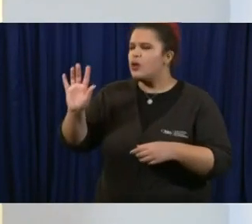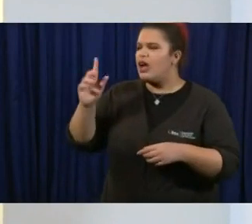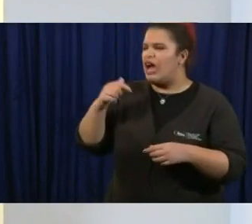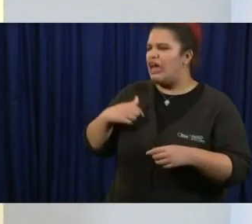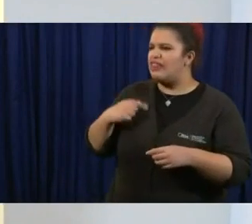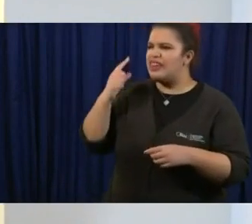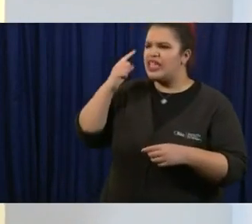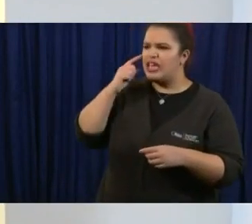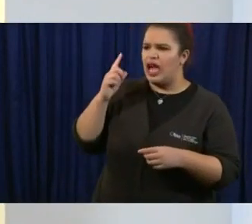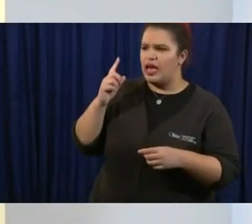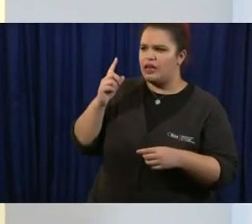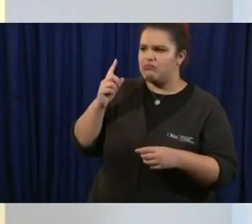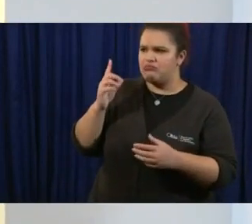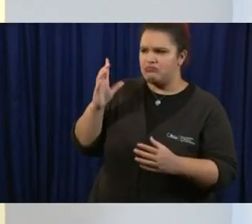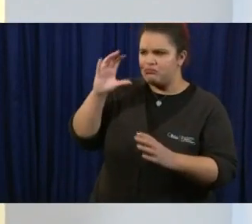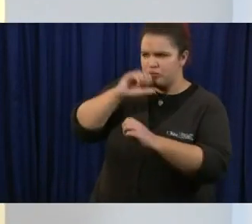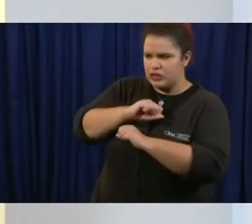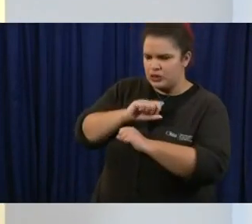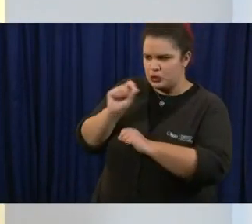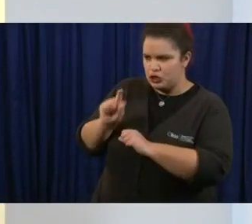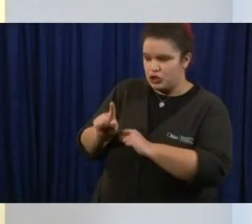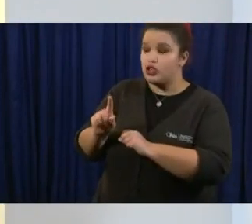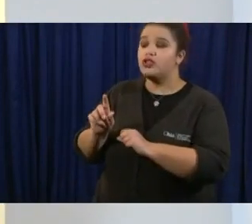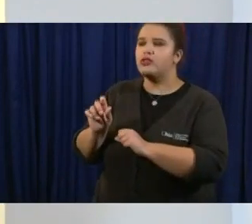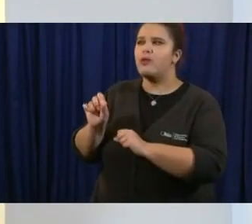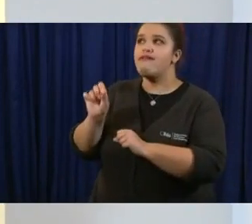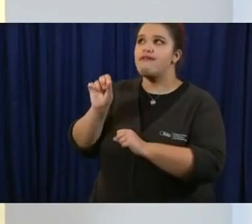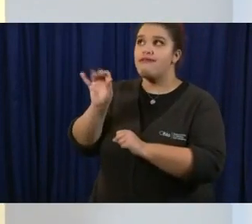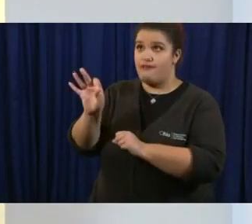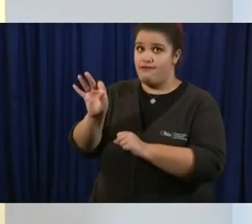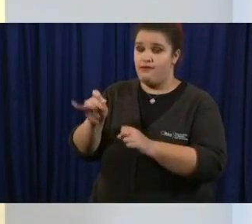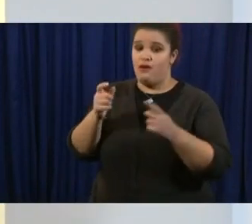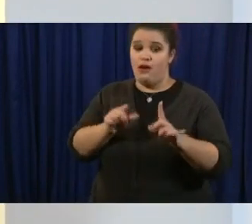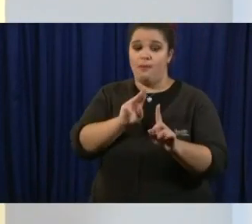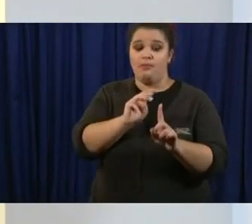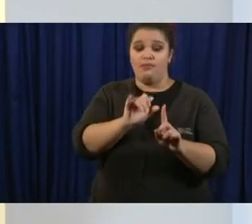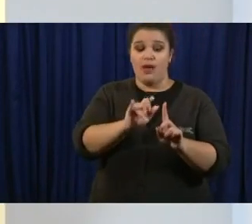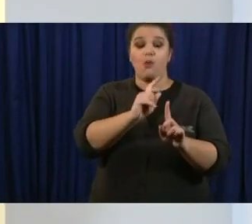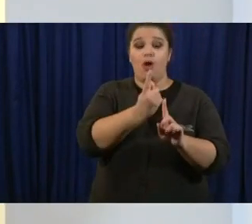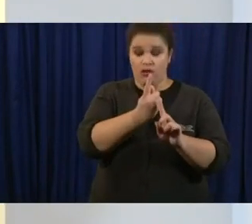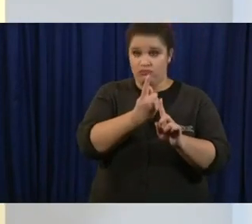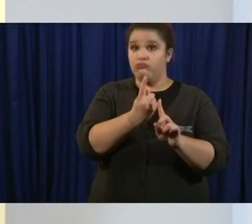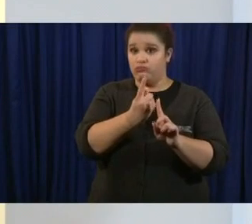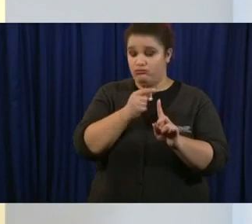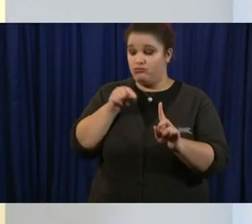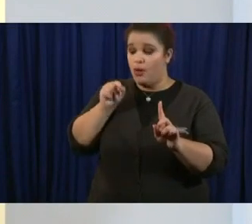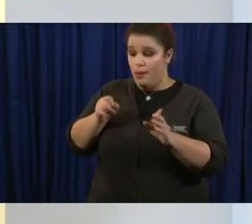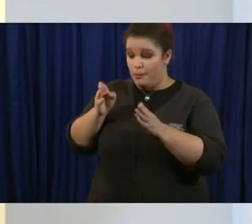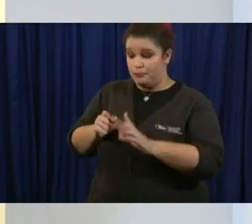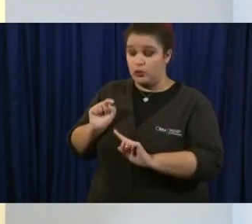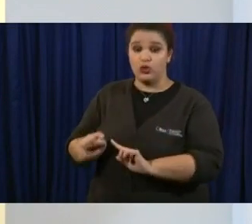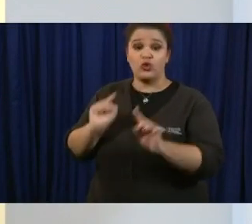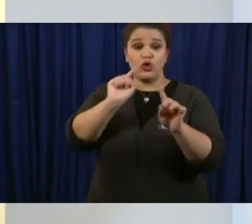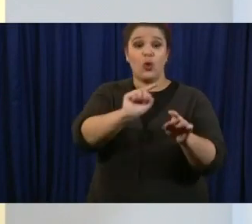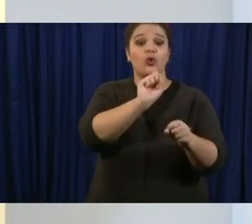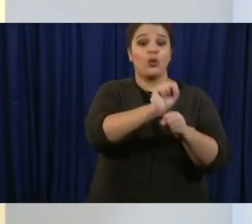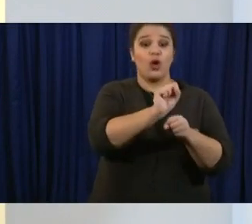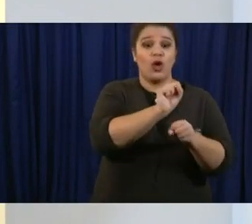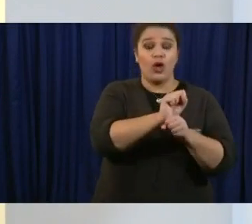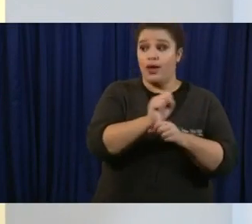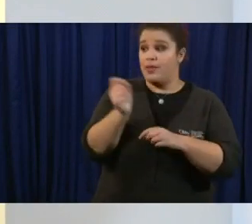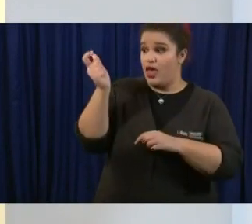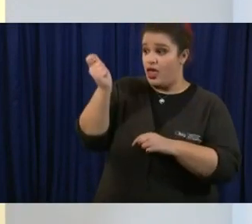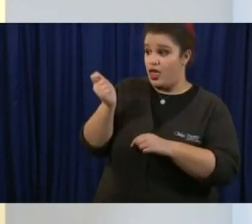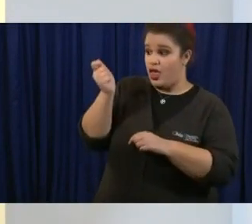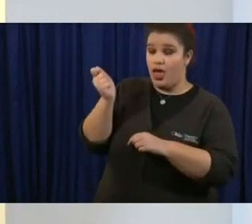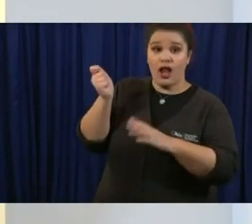saying you know if somebody goes to work on may 1 could they still be eligible for the benefits that they didn't receive earlier is